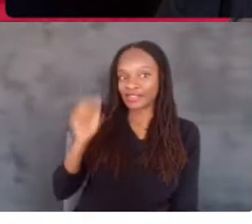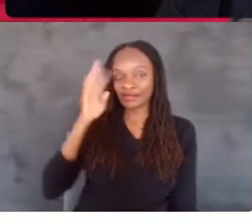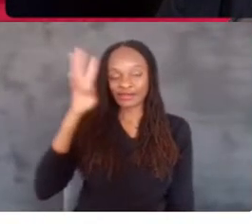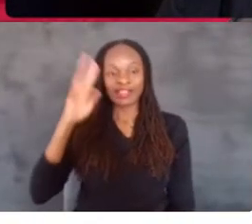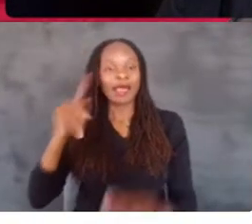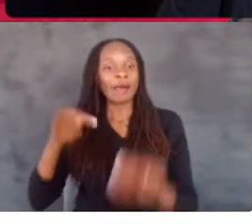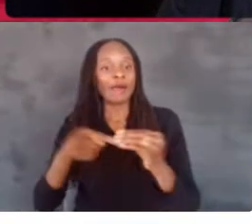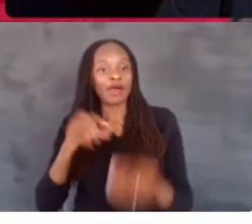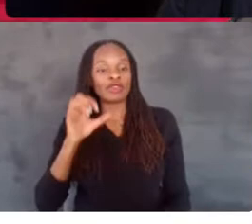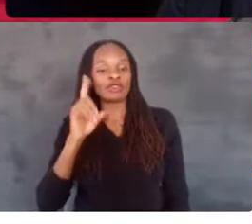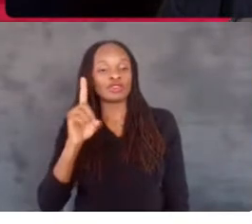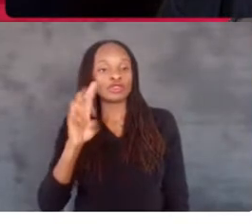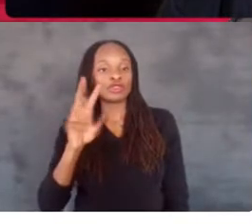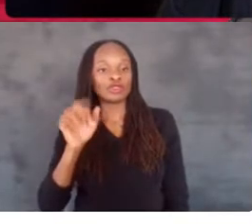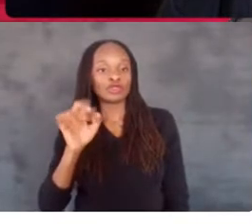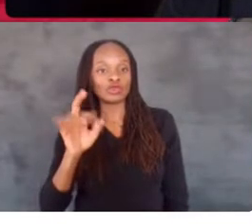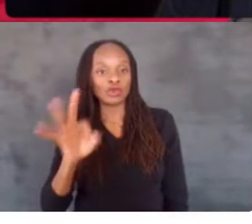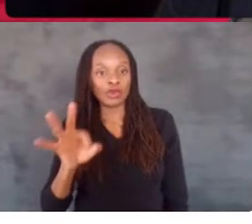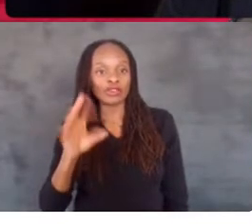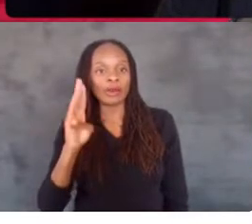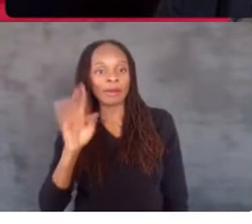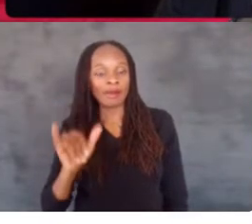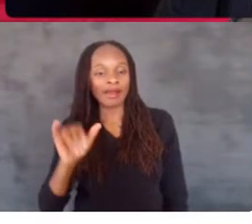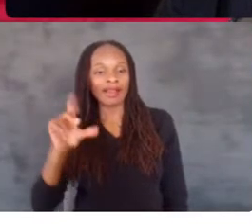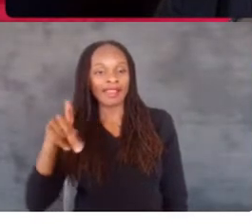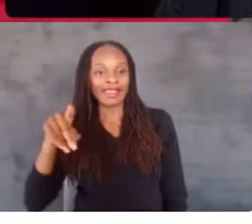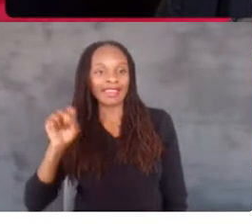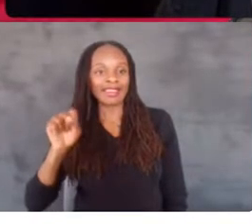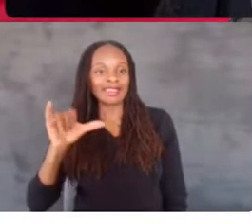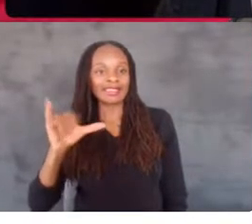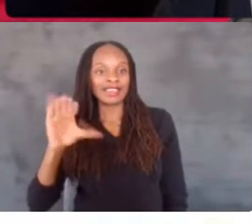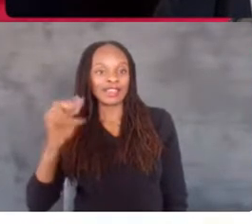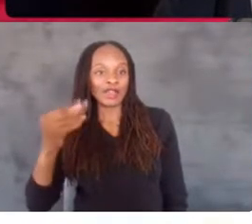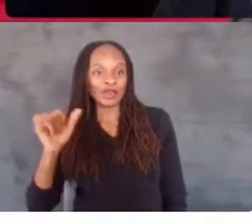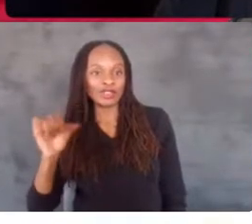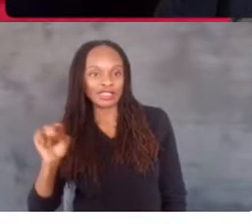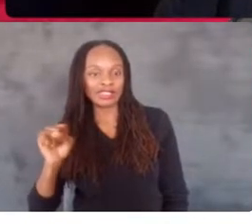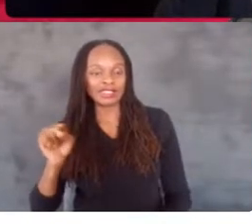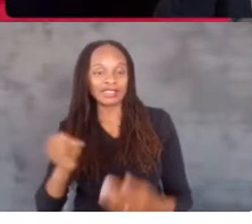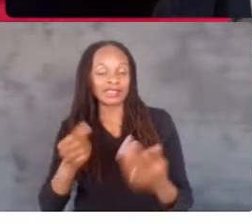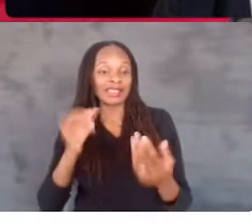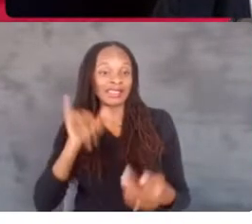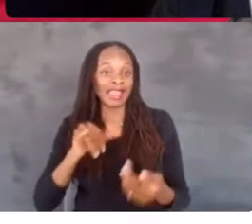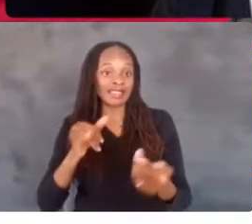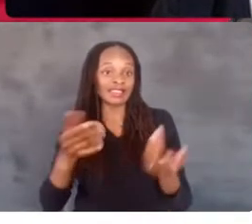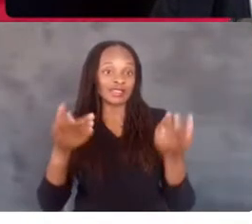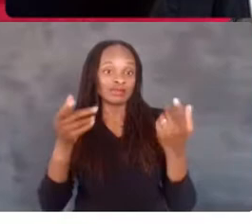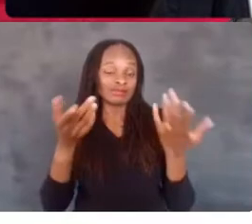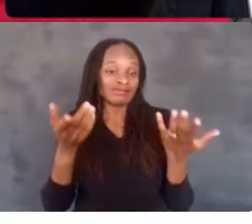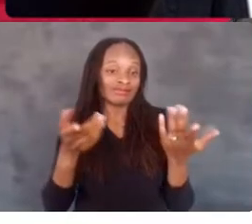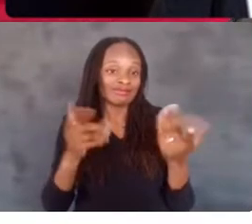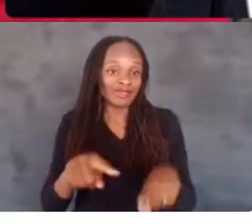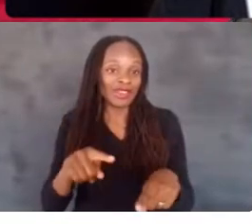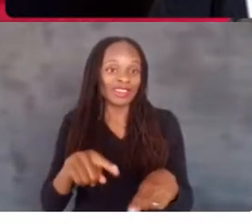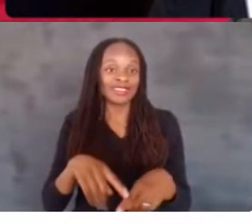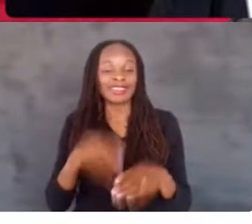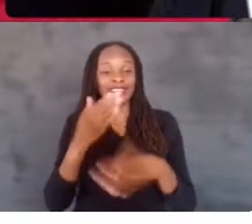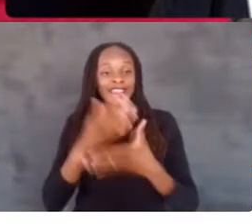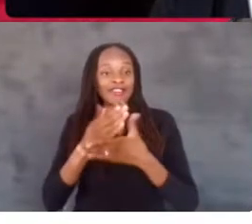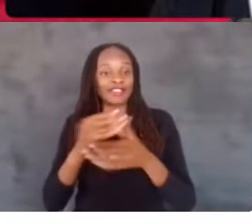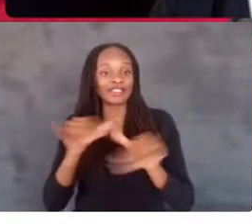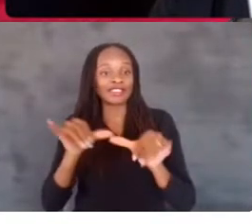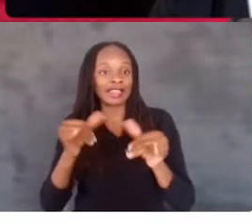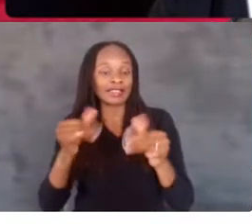Psychosis, which is when an average-sized person thinks they are a little person. And that's the jumping off point. Yeah,